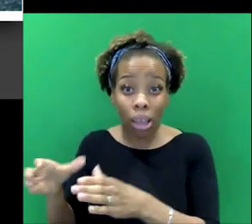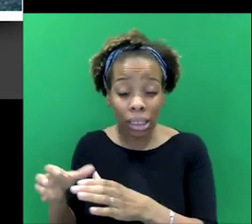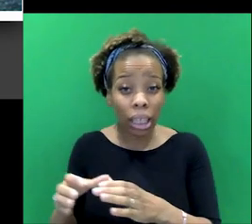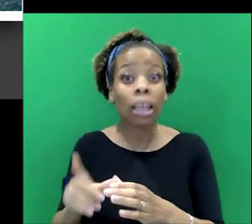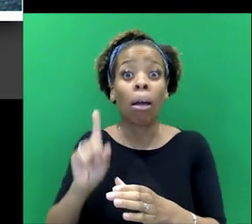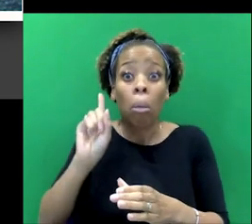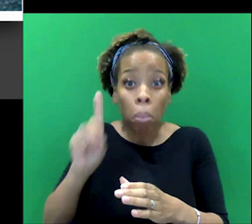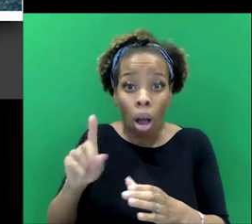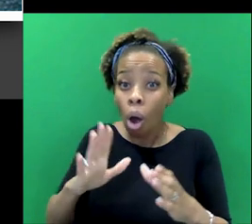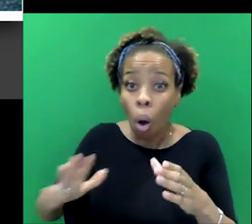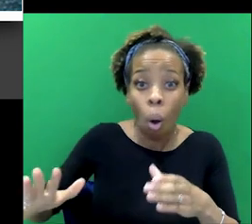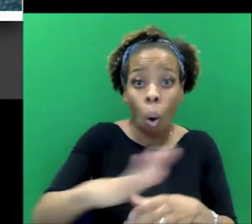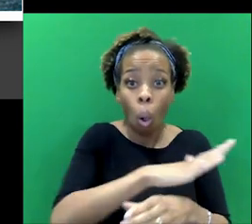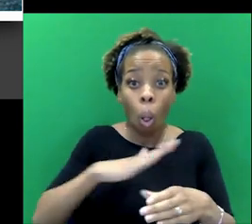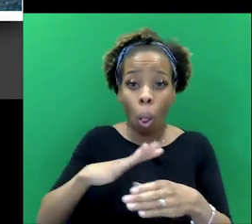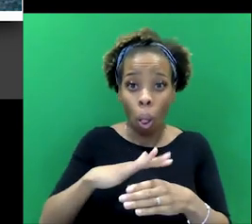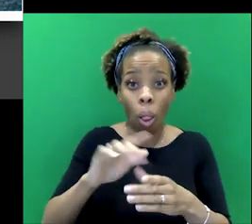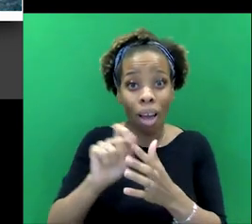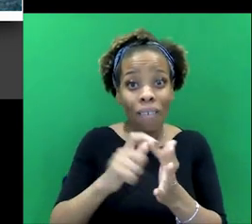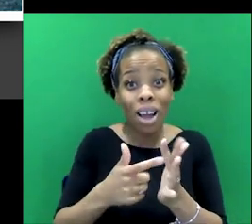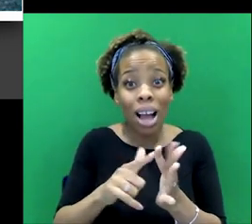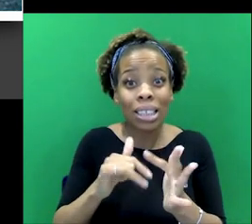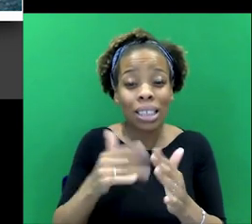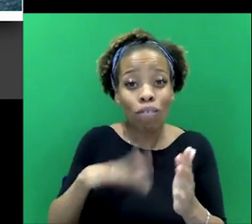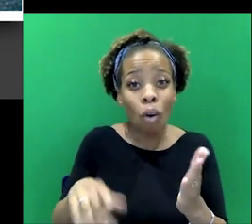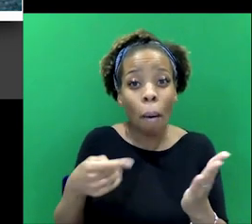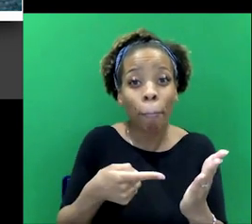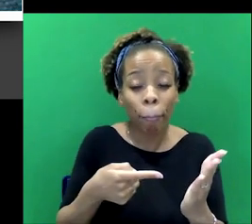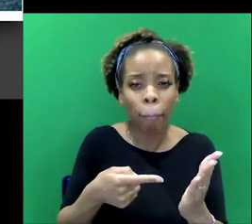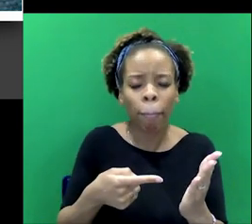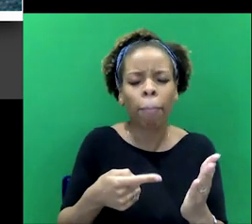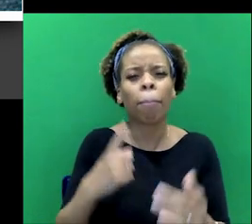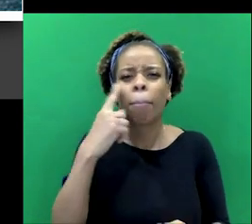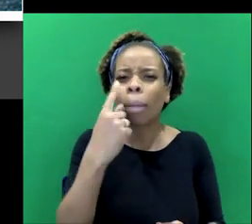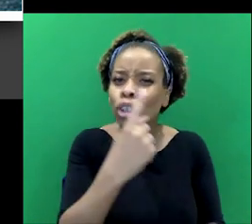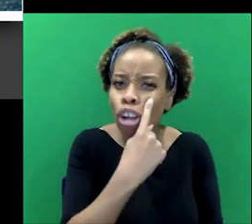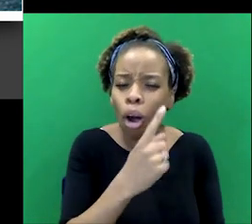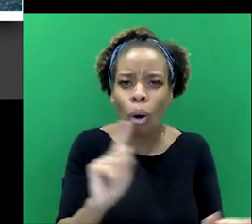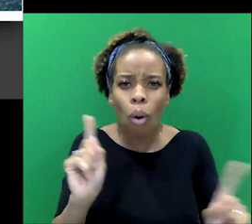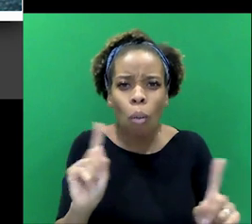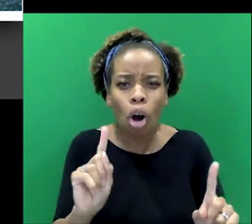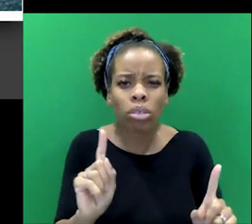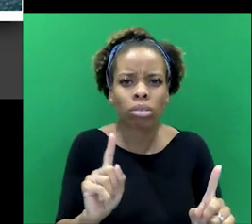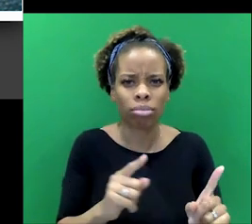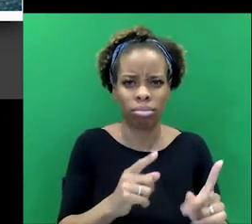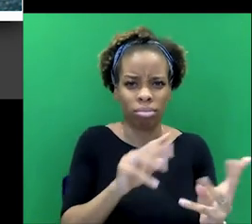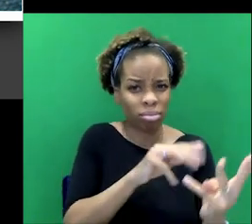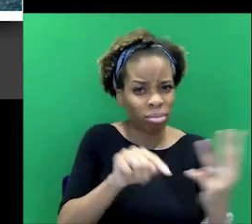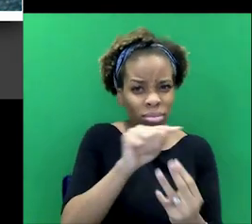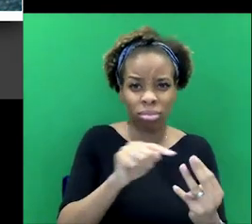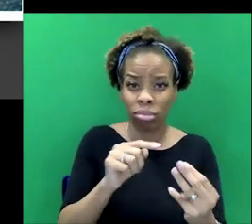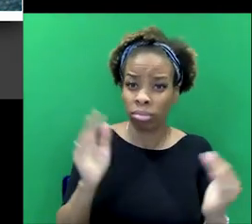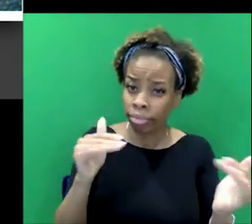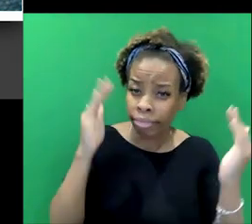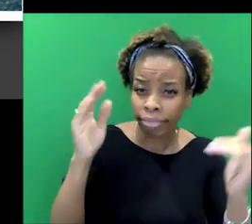Parsis represented, you know, different political parties, countries, but it just shows how educated and politically active